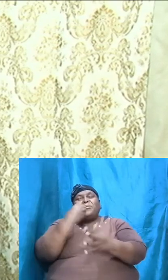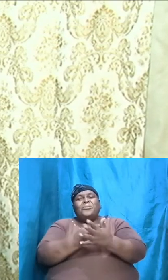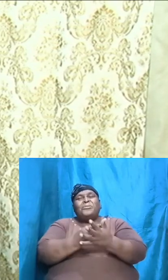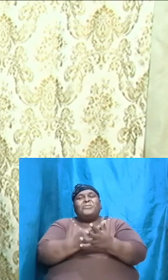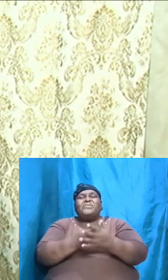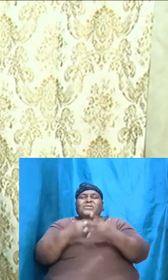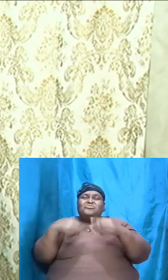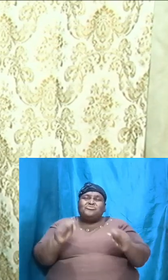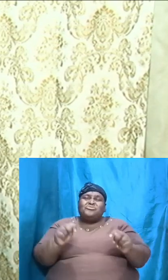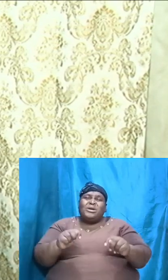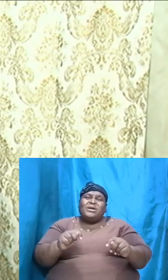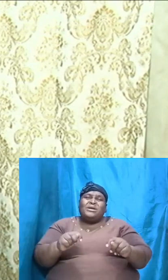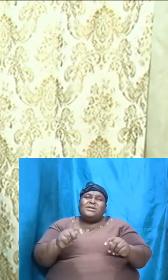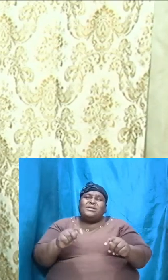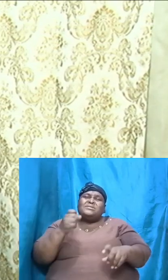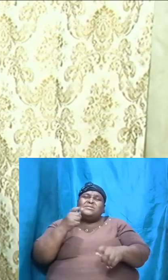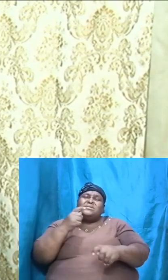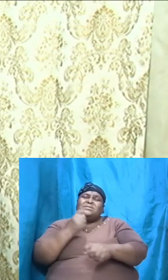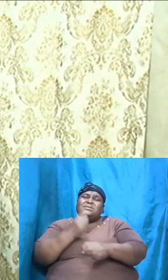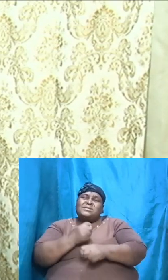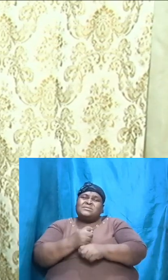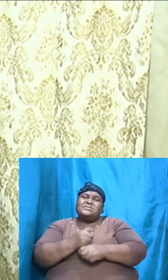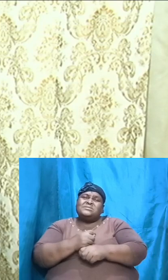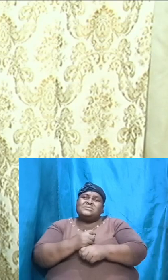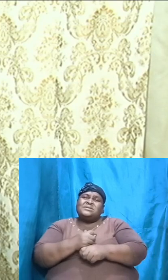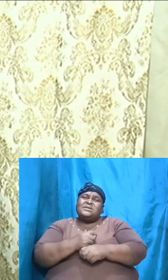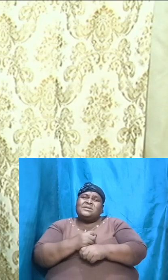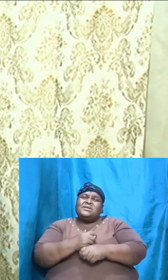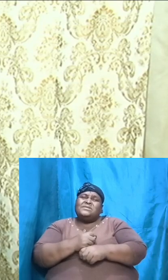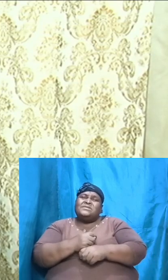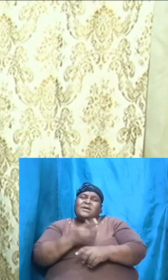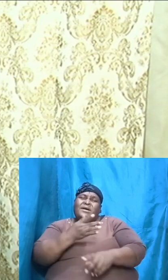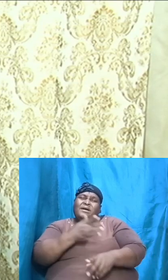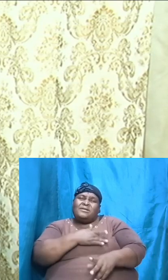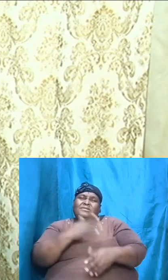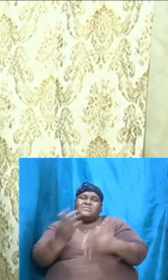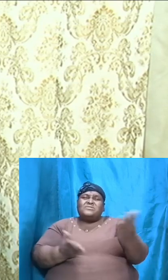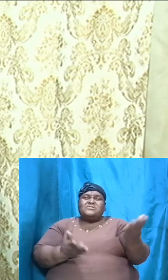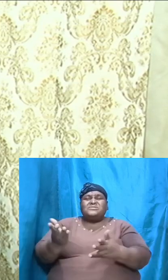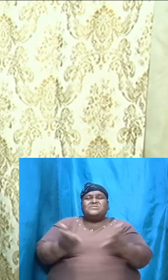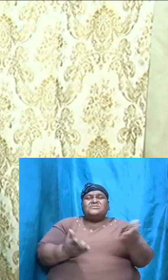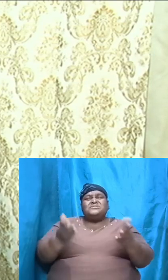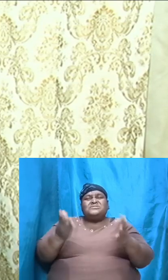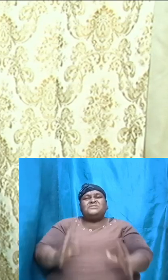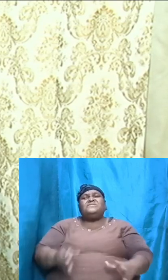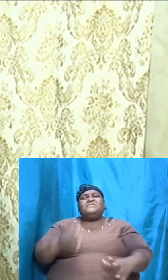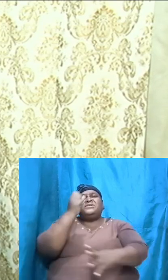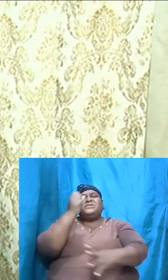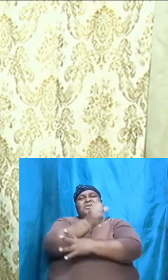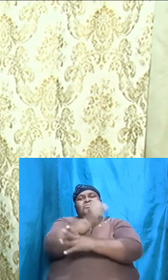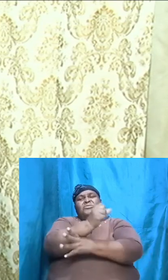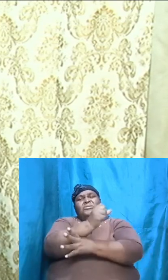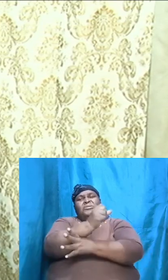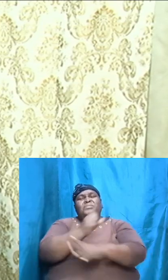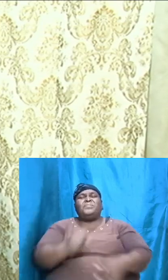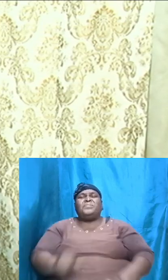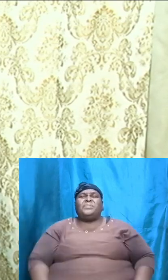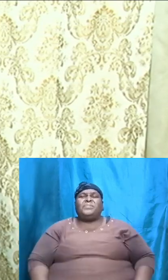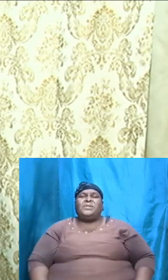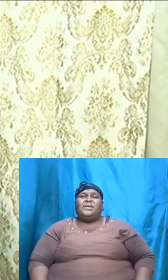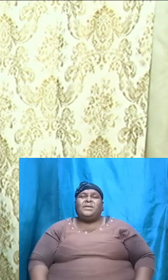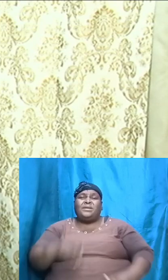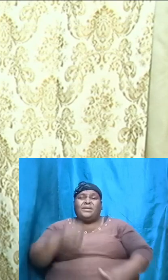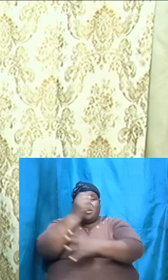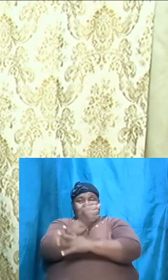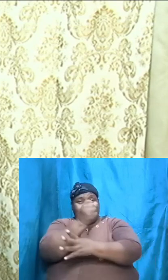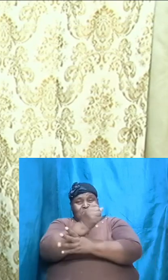of his servant Abraham and as we survey we are learning things from this and Abraham